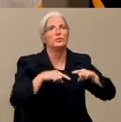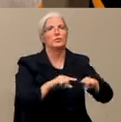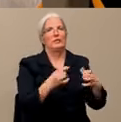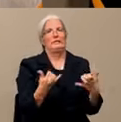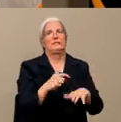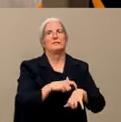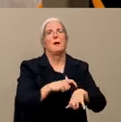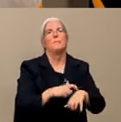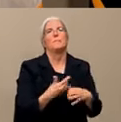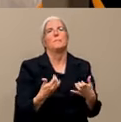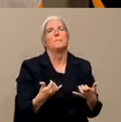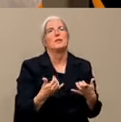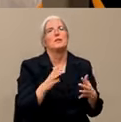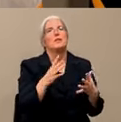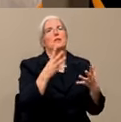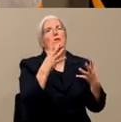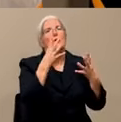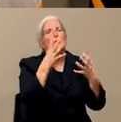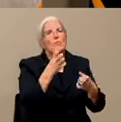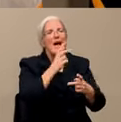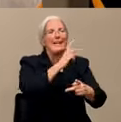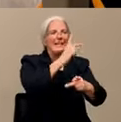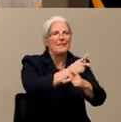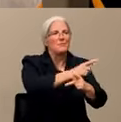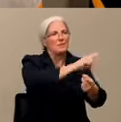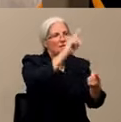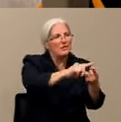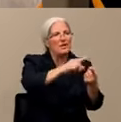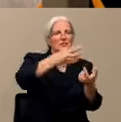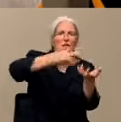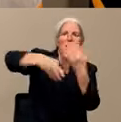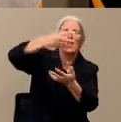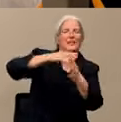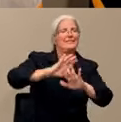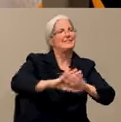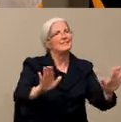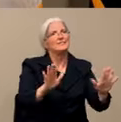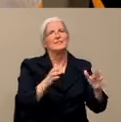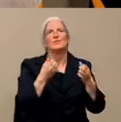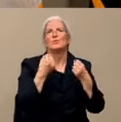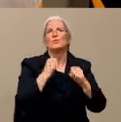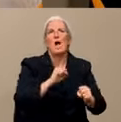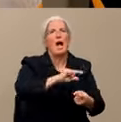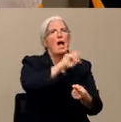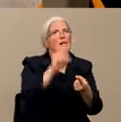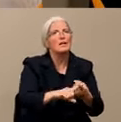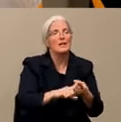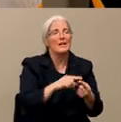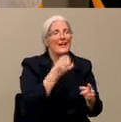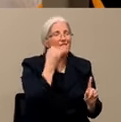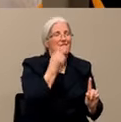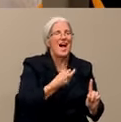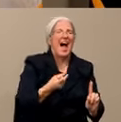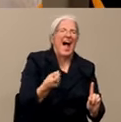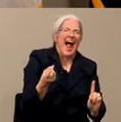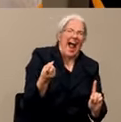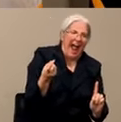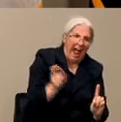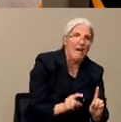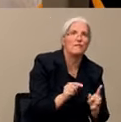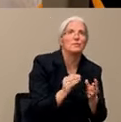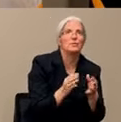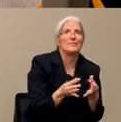your mixing with other people down to the essential needs that you have. So groceries, an essential need. Medical